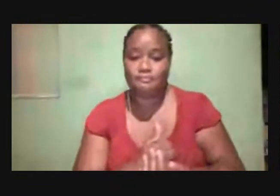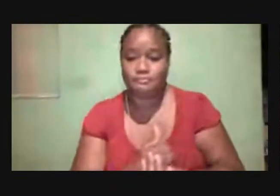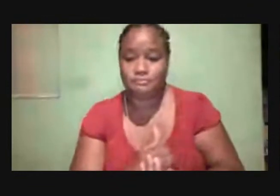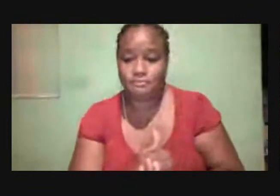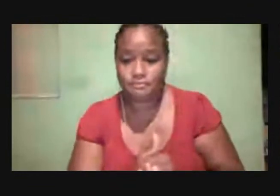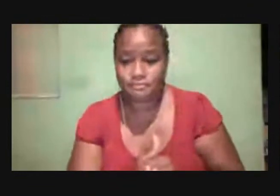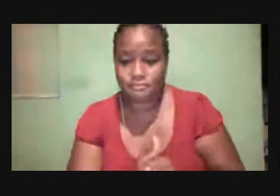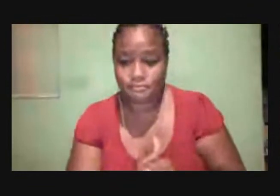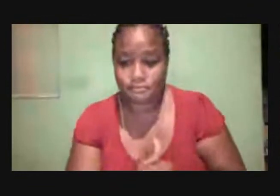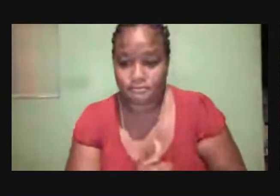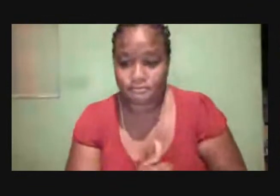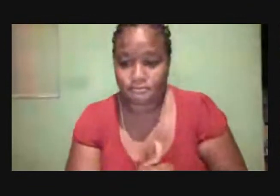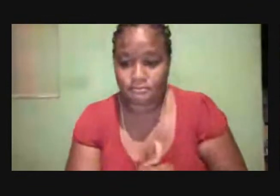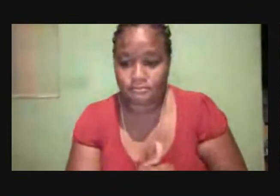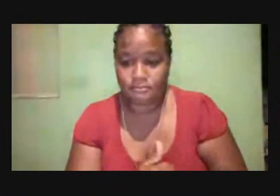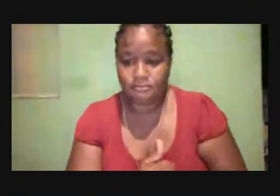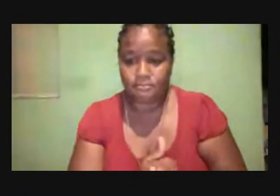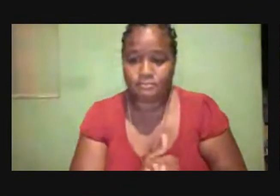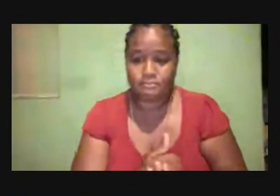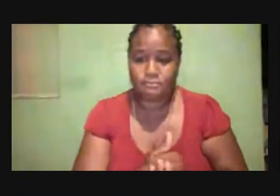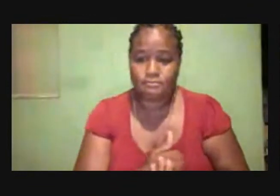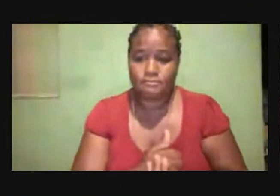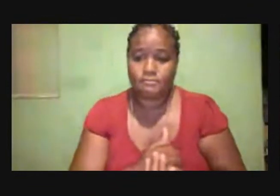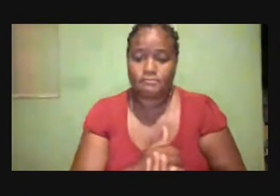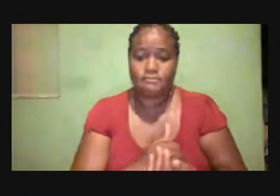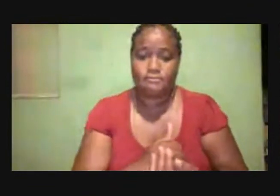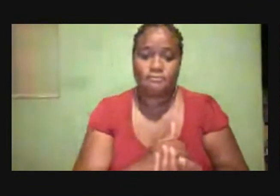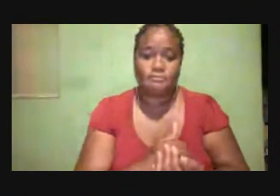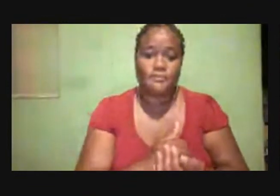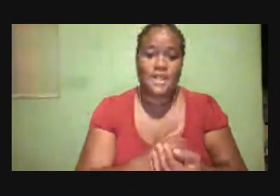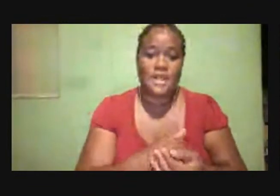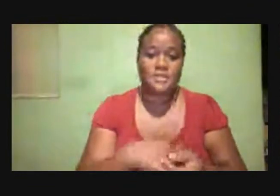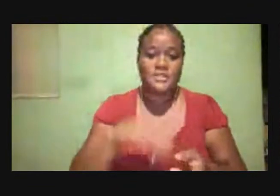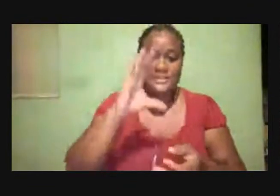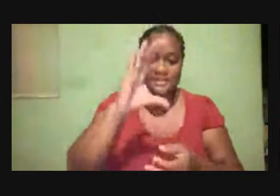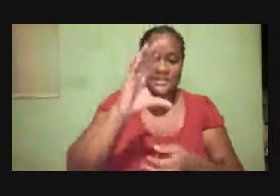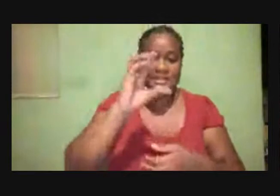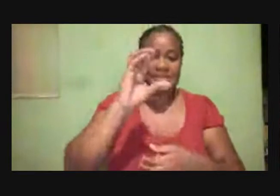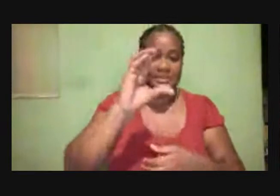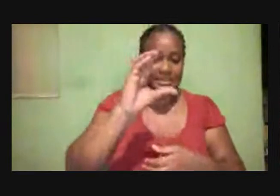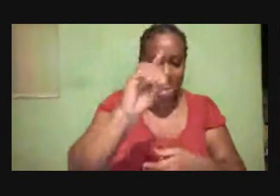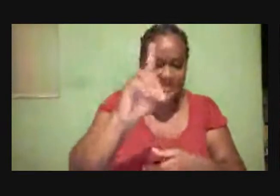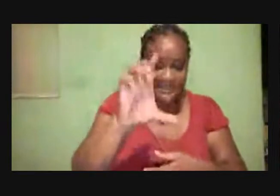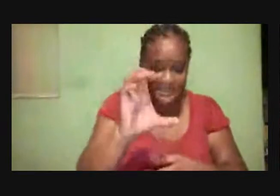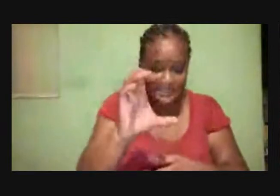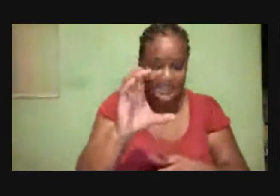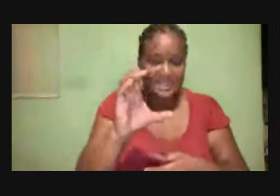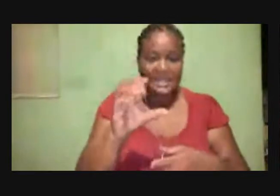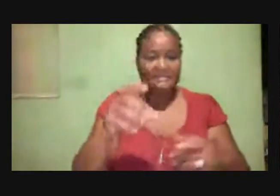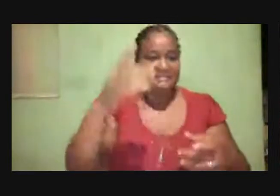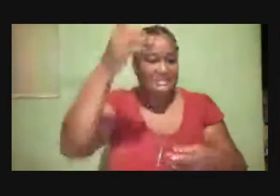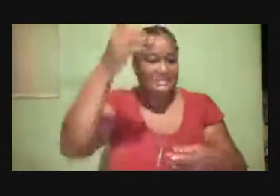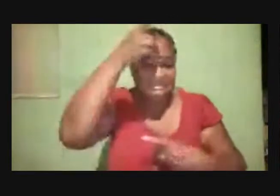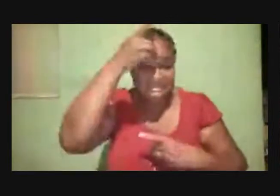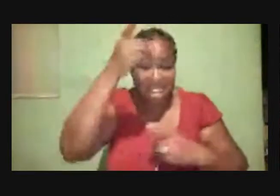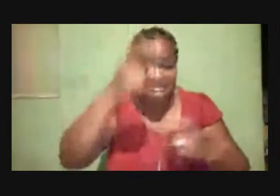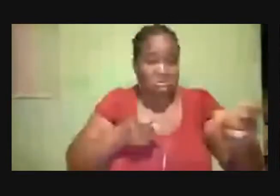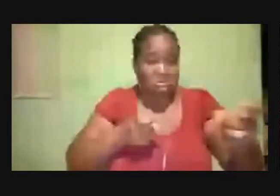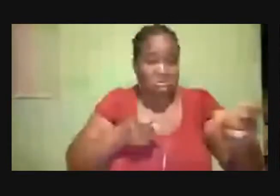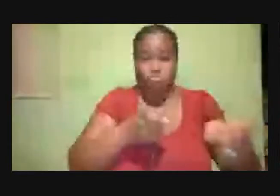According To the CDC The Center Of Disease Control Depression